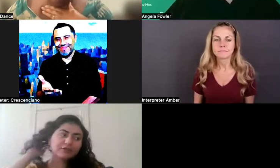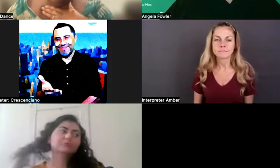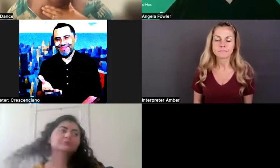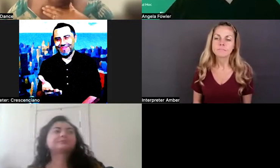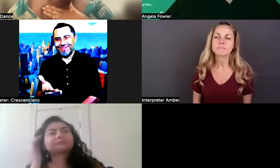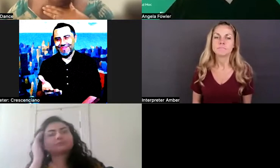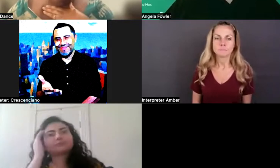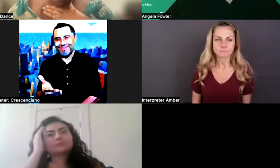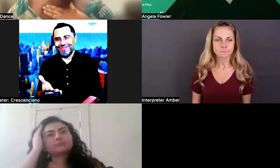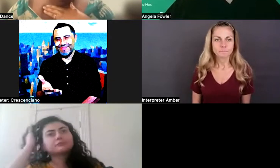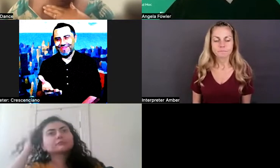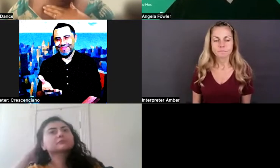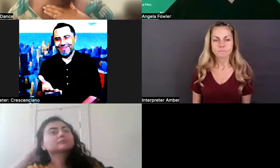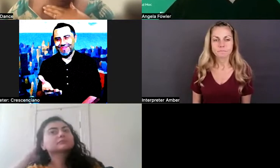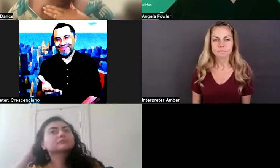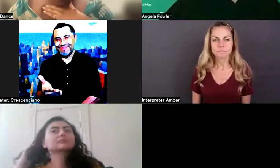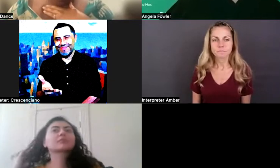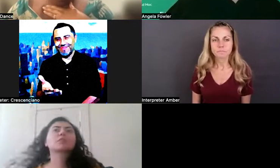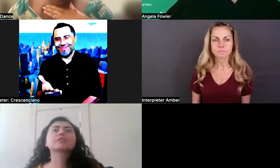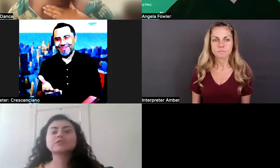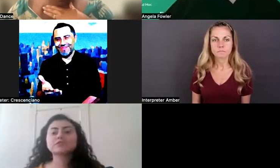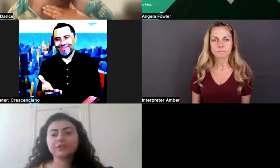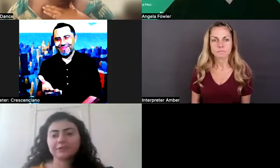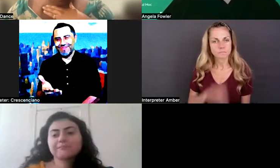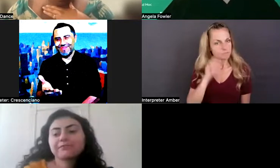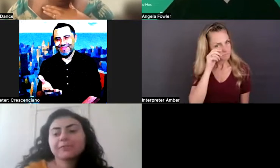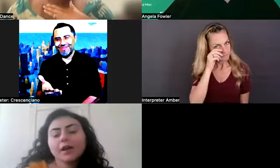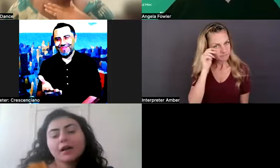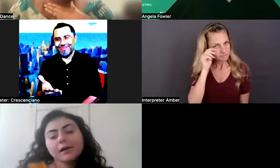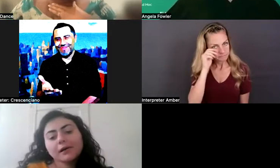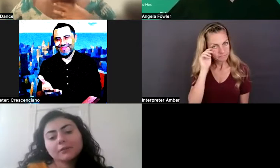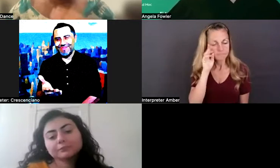so where to start?